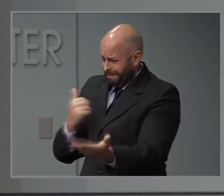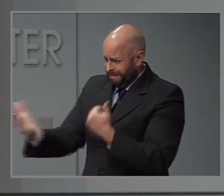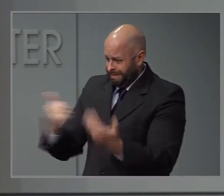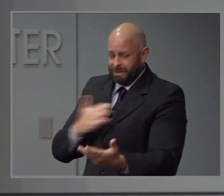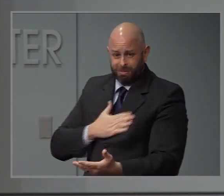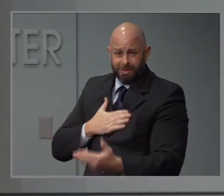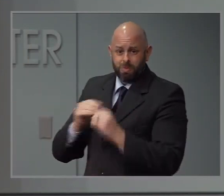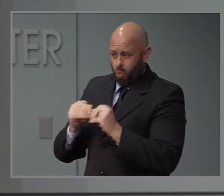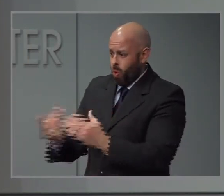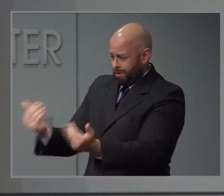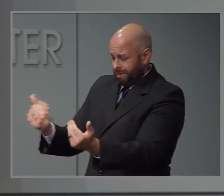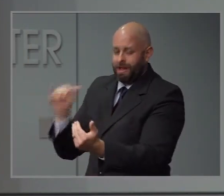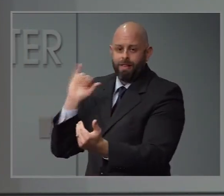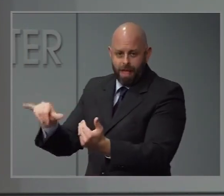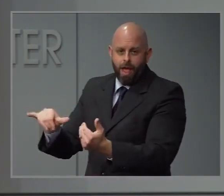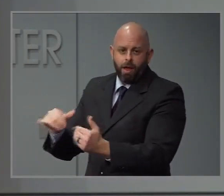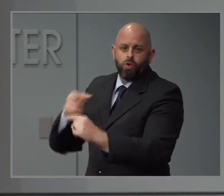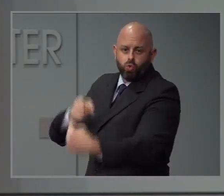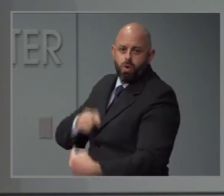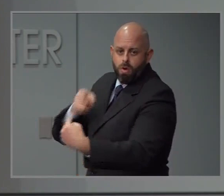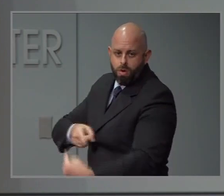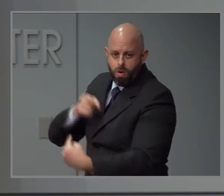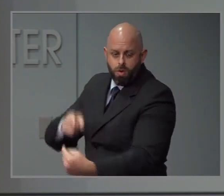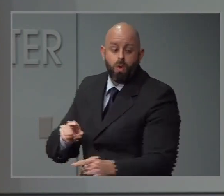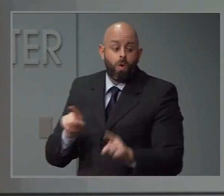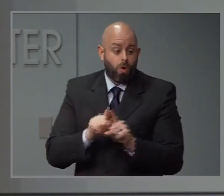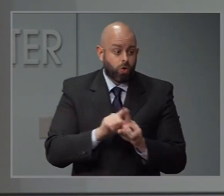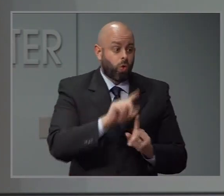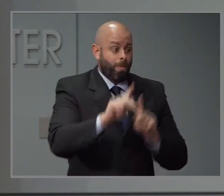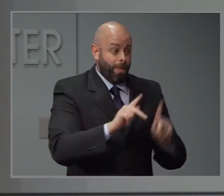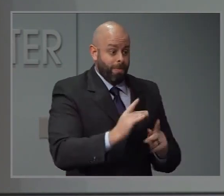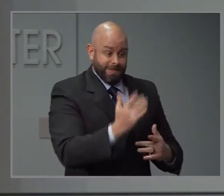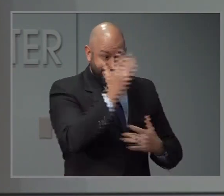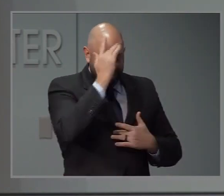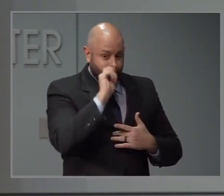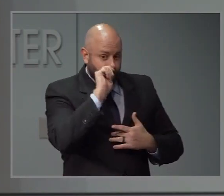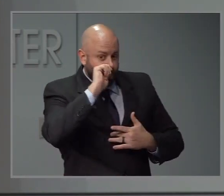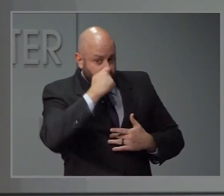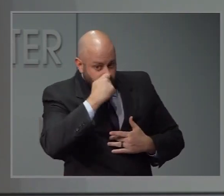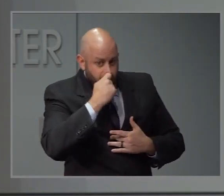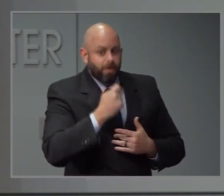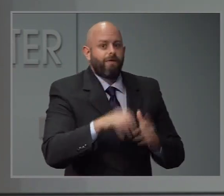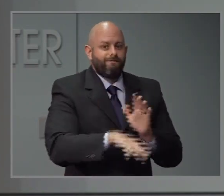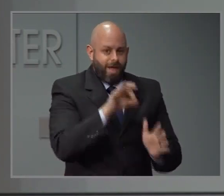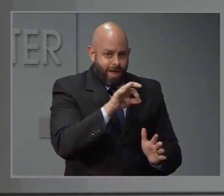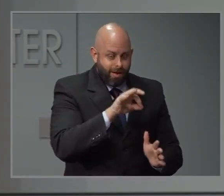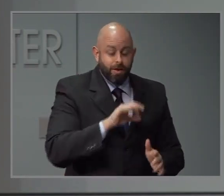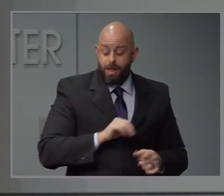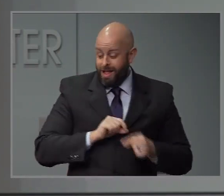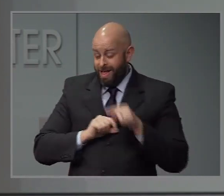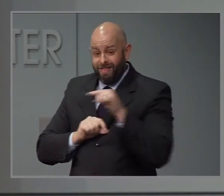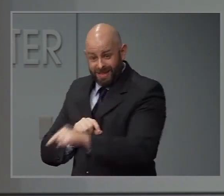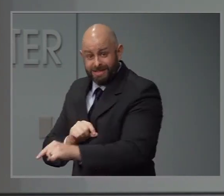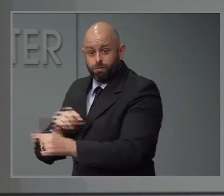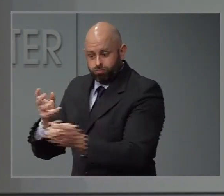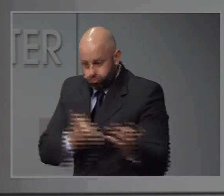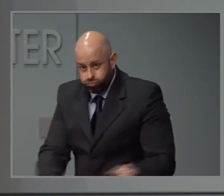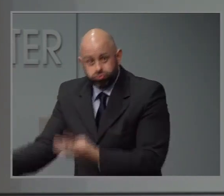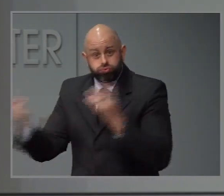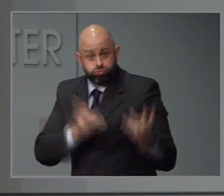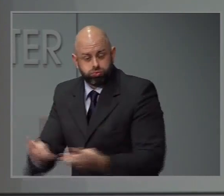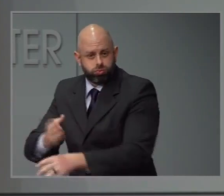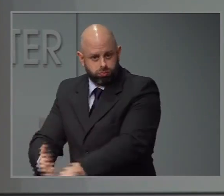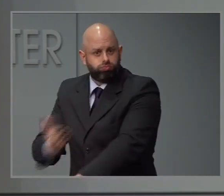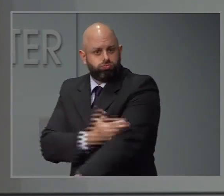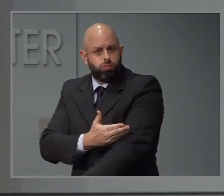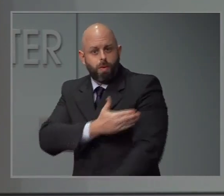good position there, but I want to see it get even better. I think we also want to diversify the kinds of tests that we are doing so